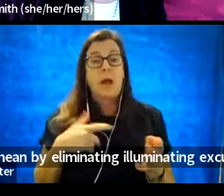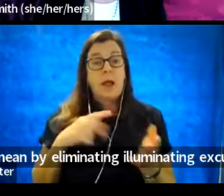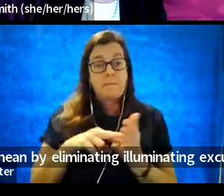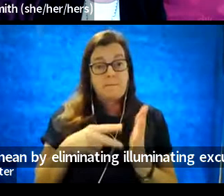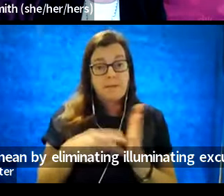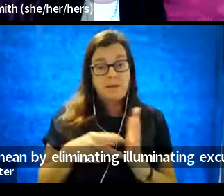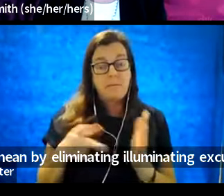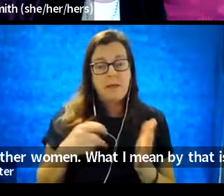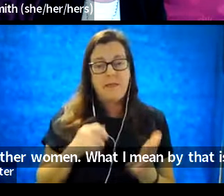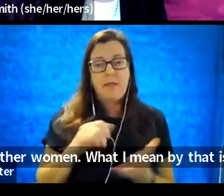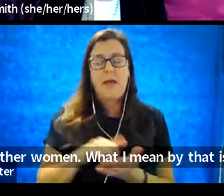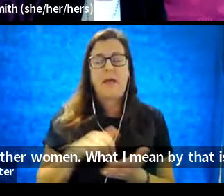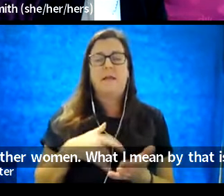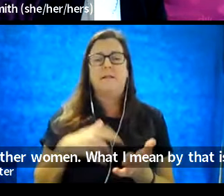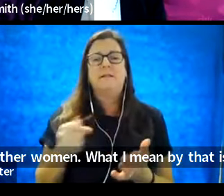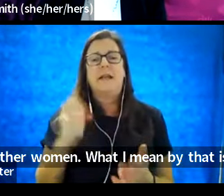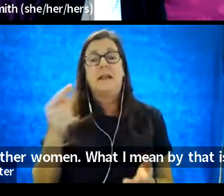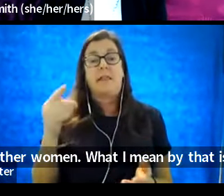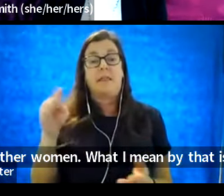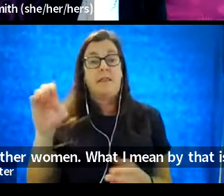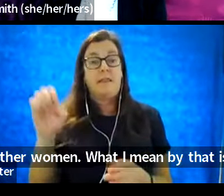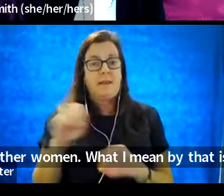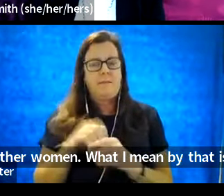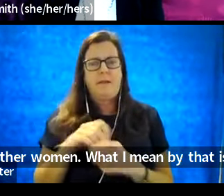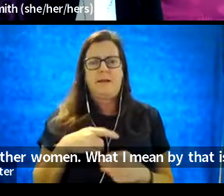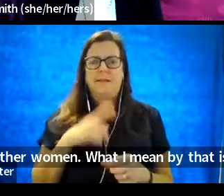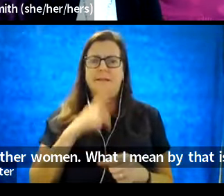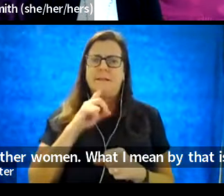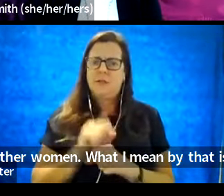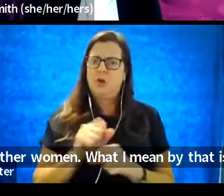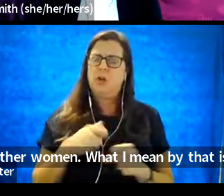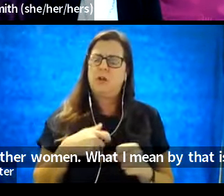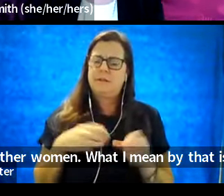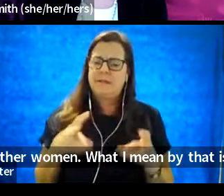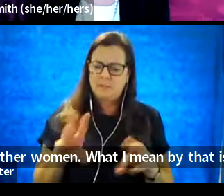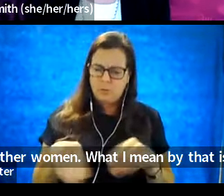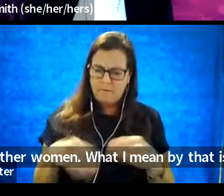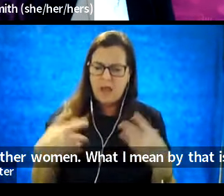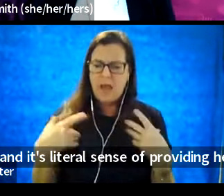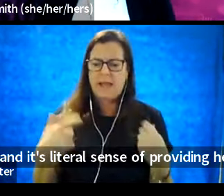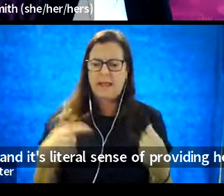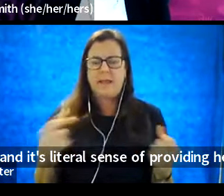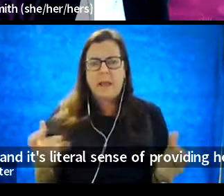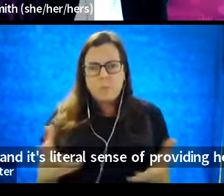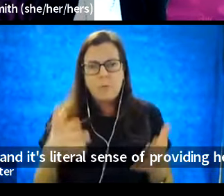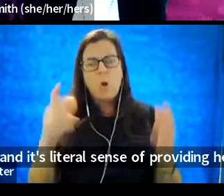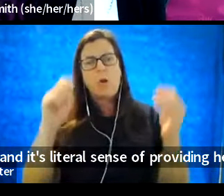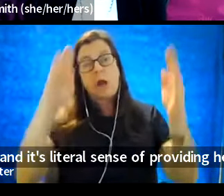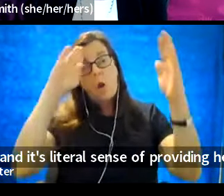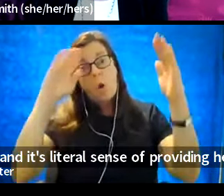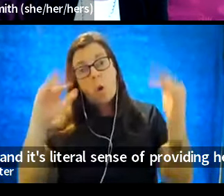that is taking the theme in its literal sense of providing healing and promoting hope. And hope, to me,